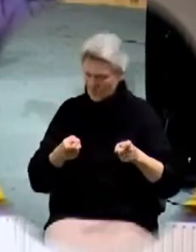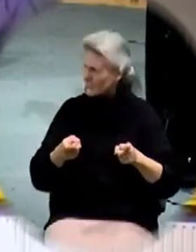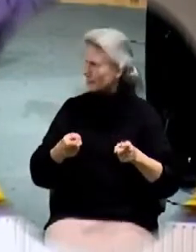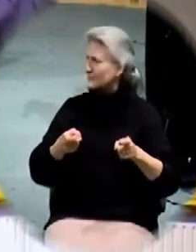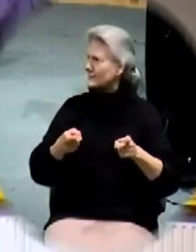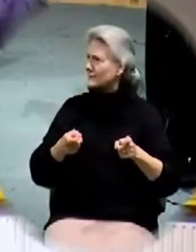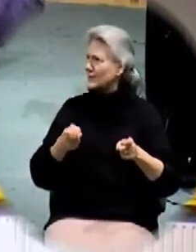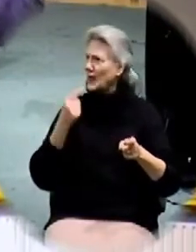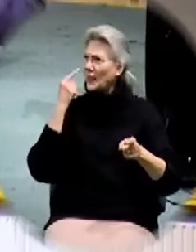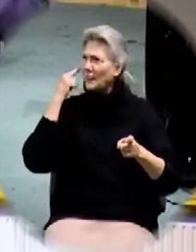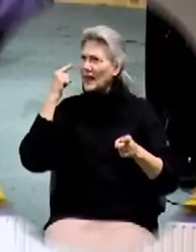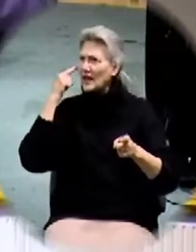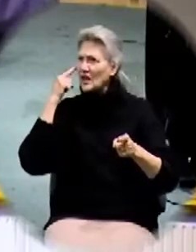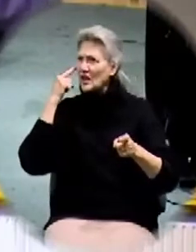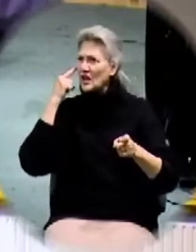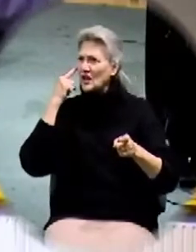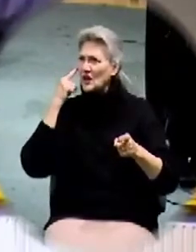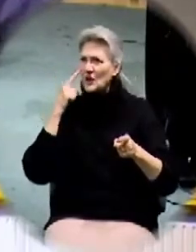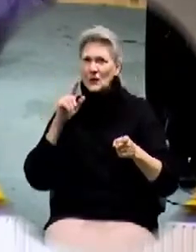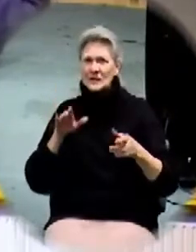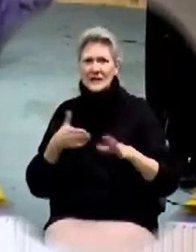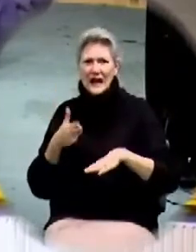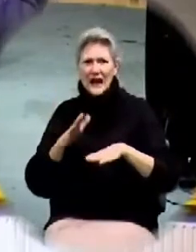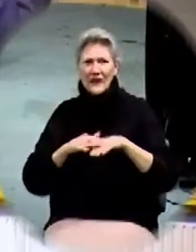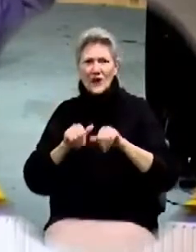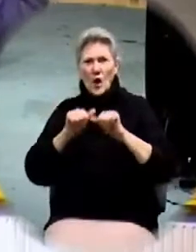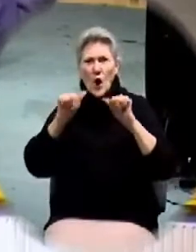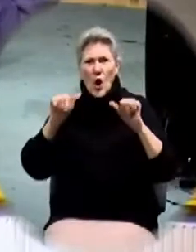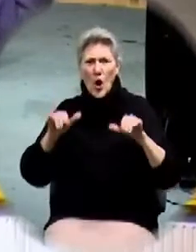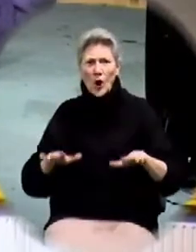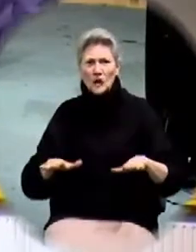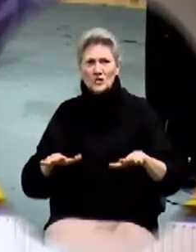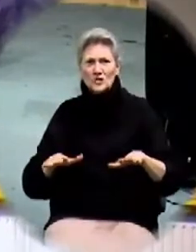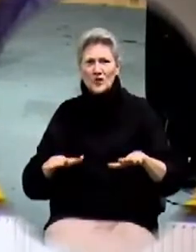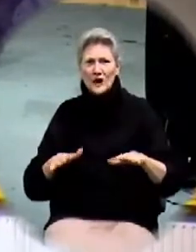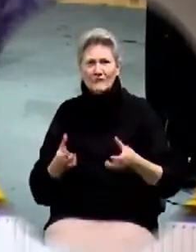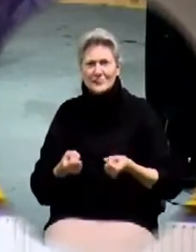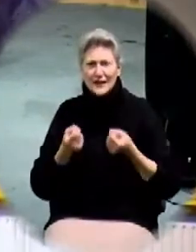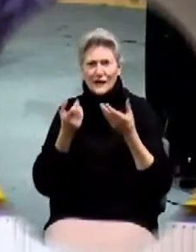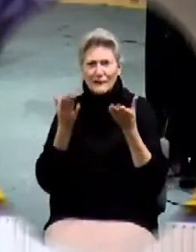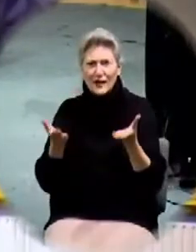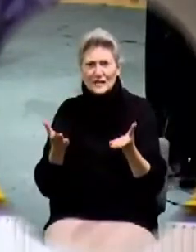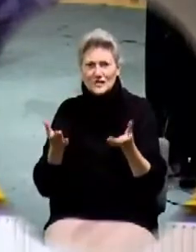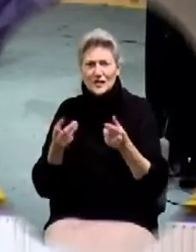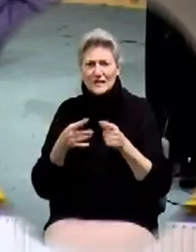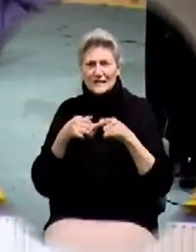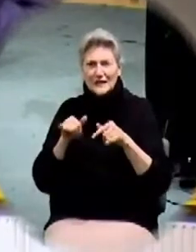You think you're dead on the altar of sacrifice, but you got that right arm that's still hanging out there.